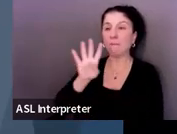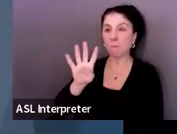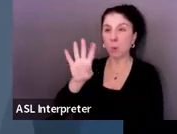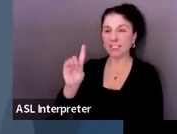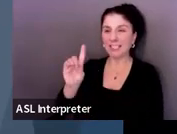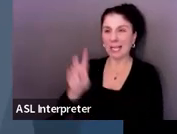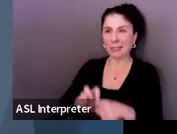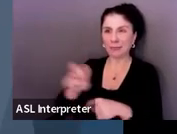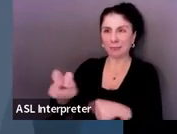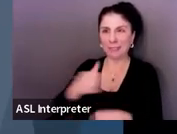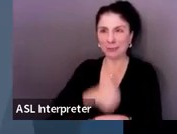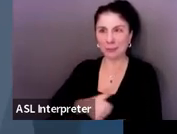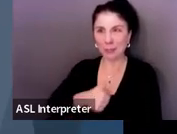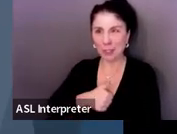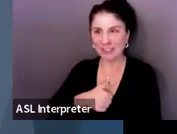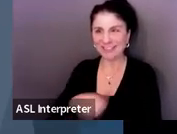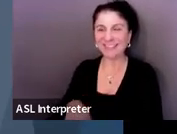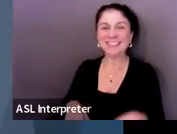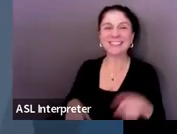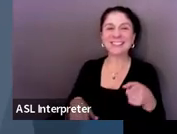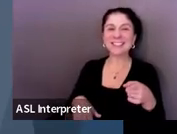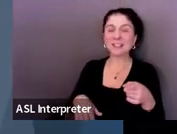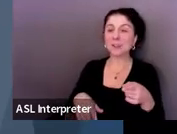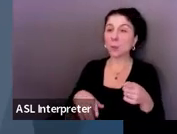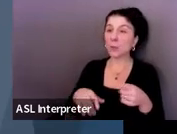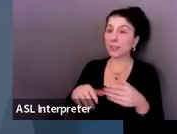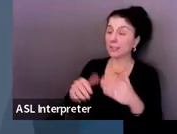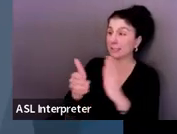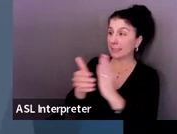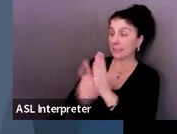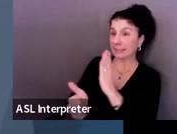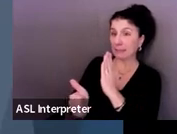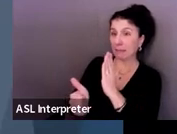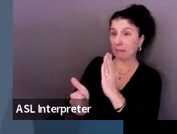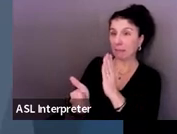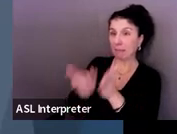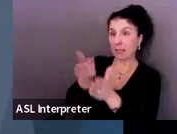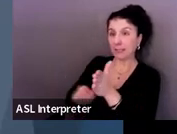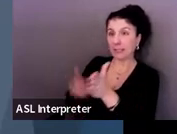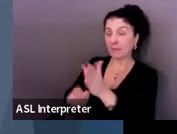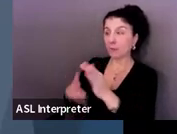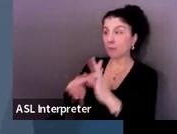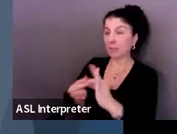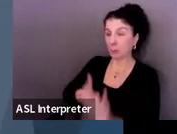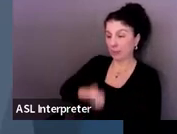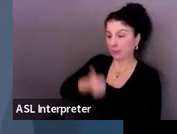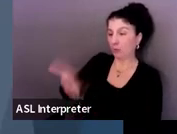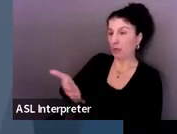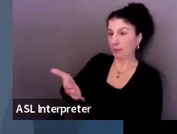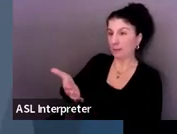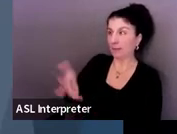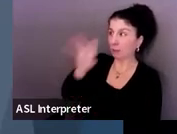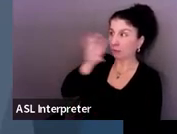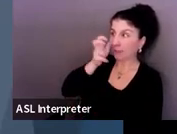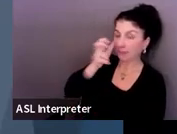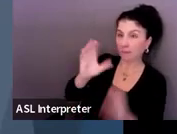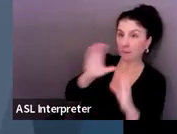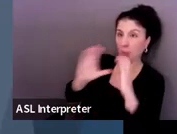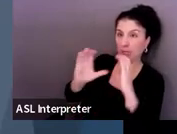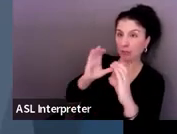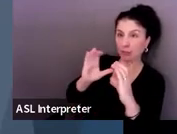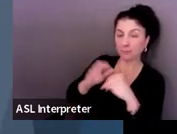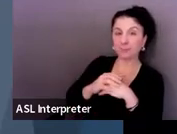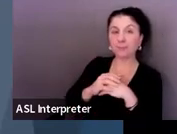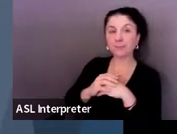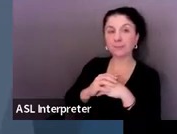of myself. So his skill deficits are around expressive and receptive communication and his